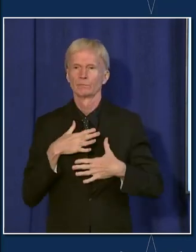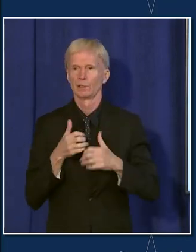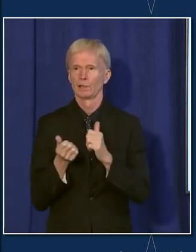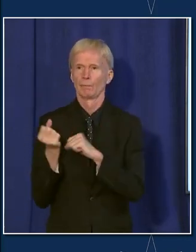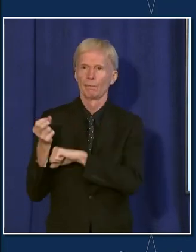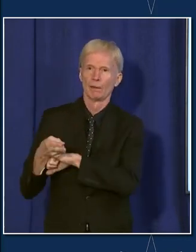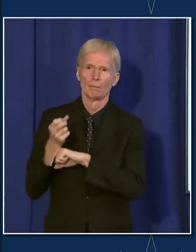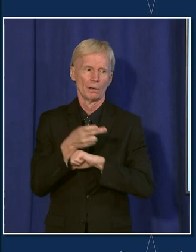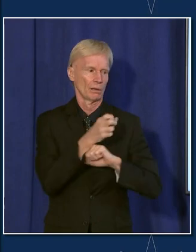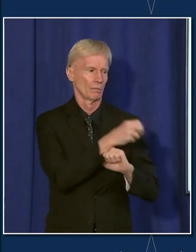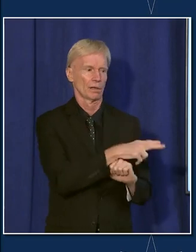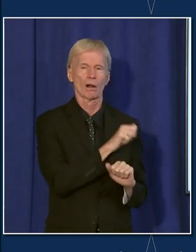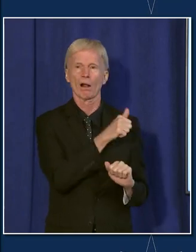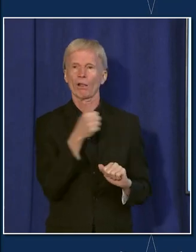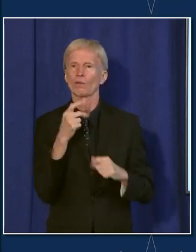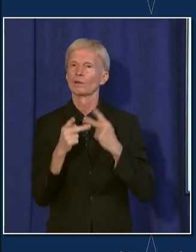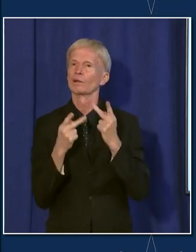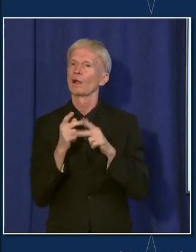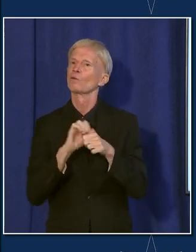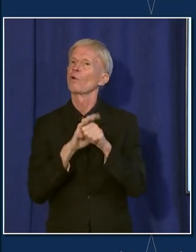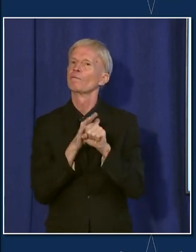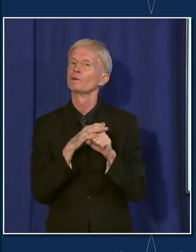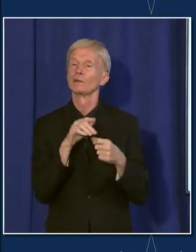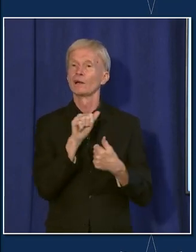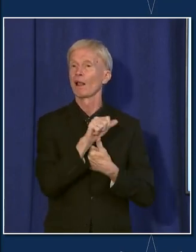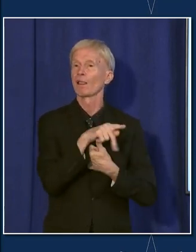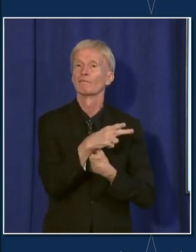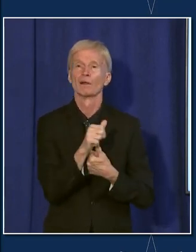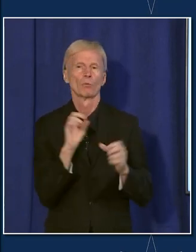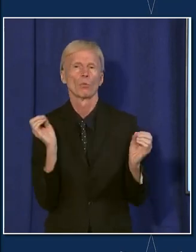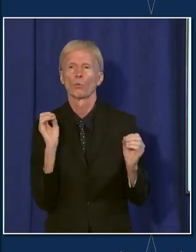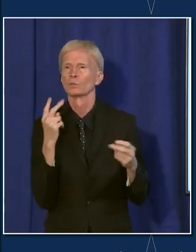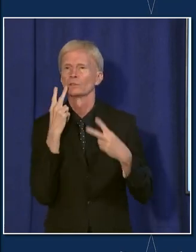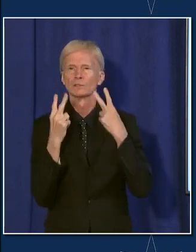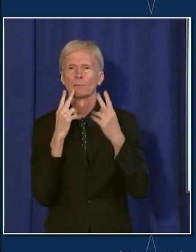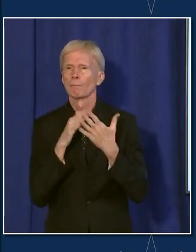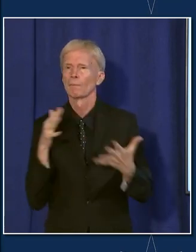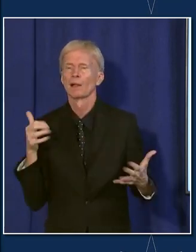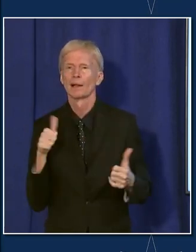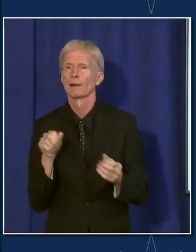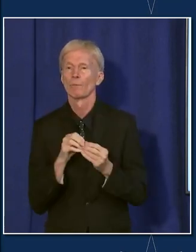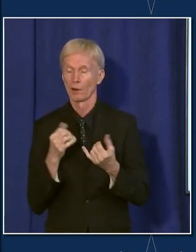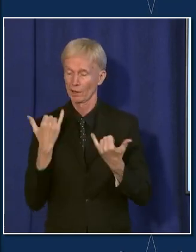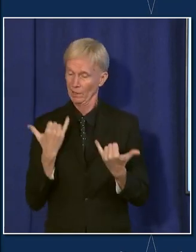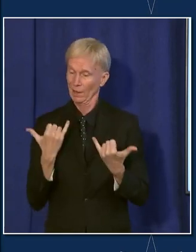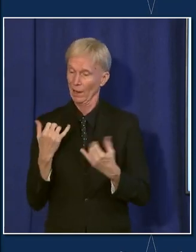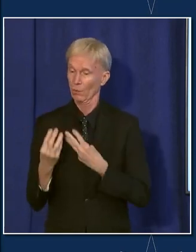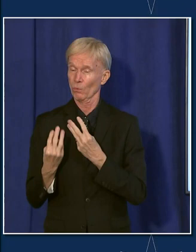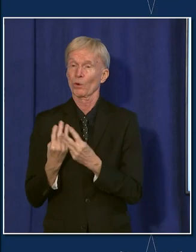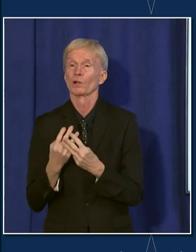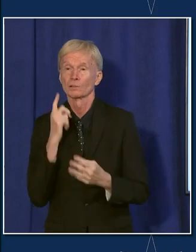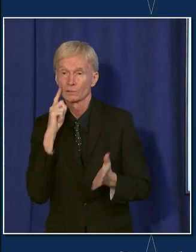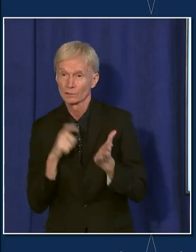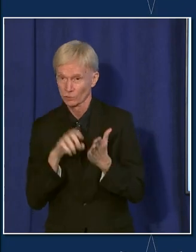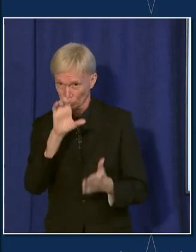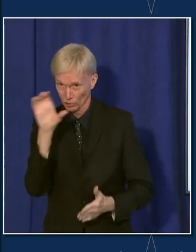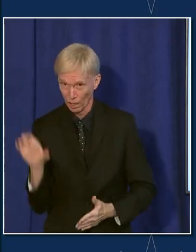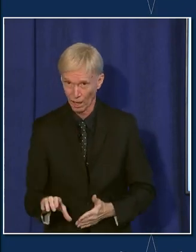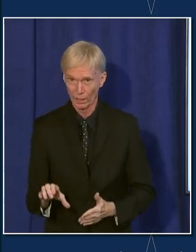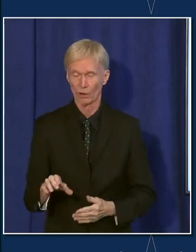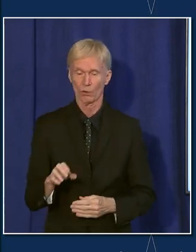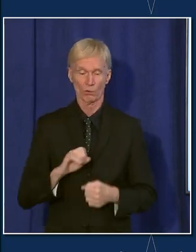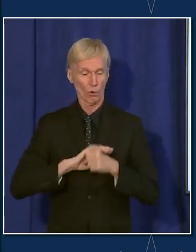seeing very much of other variants at this point. So, really, when someone is getting infected with COVID at this point in Chicago, it is